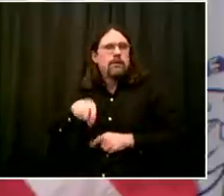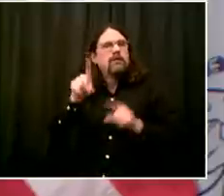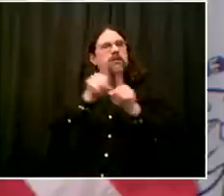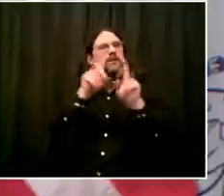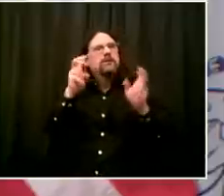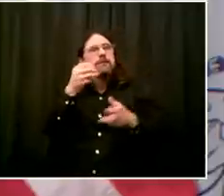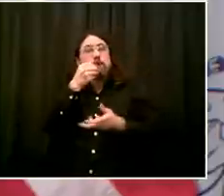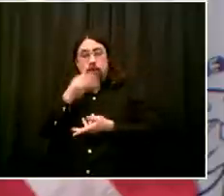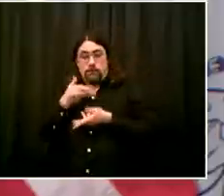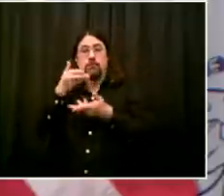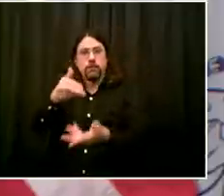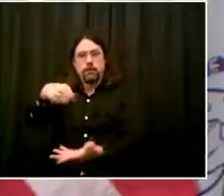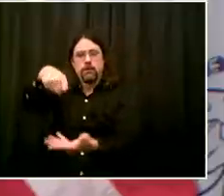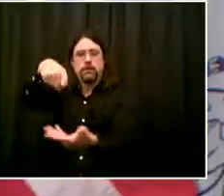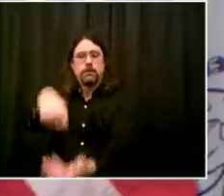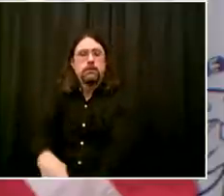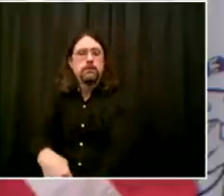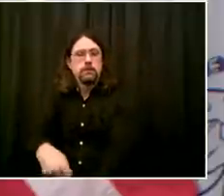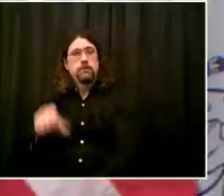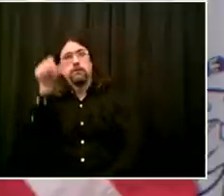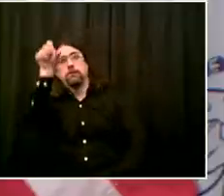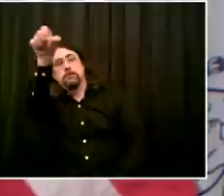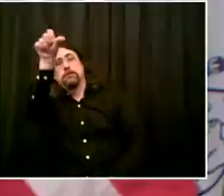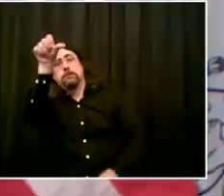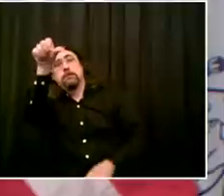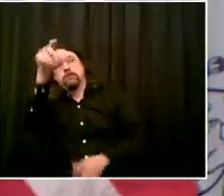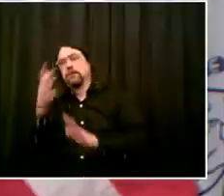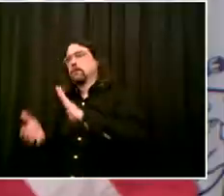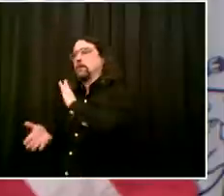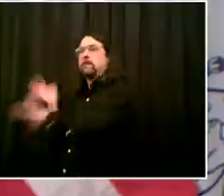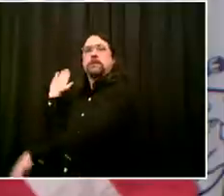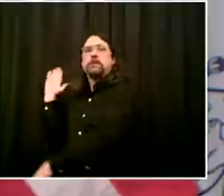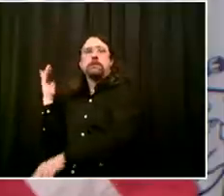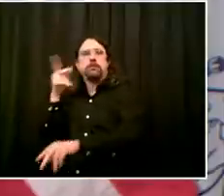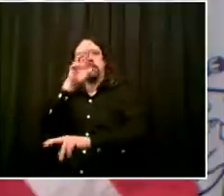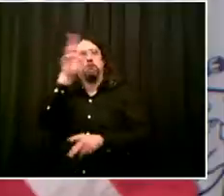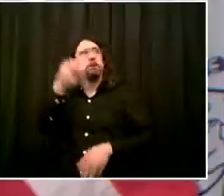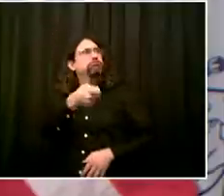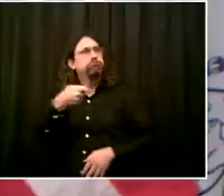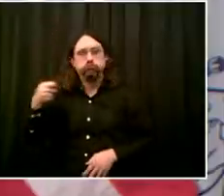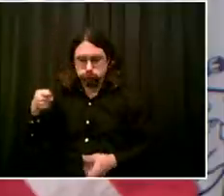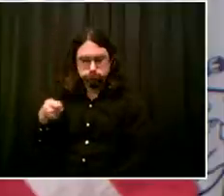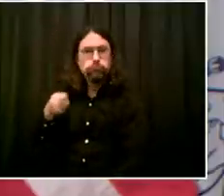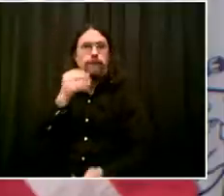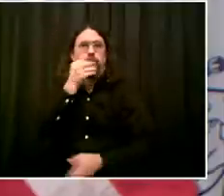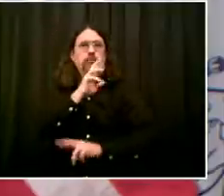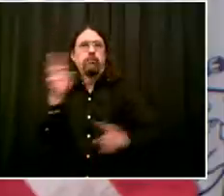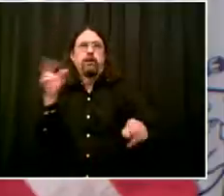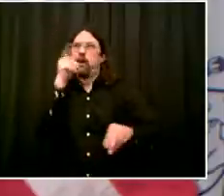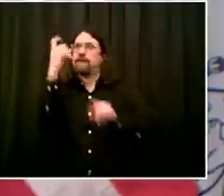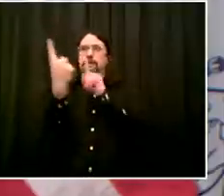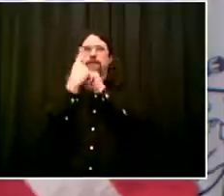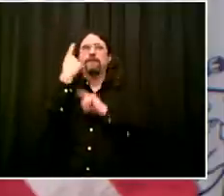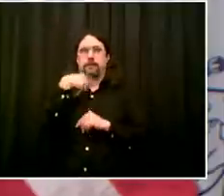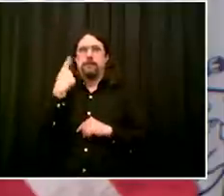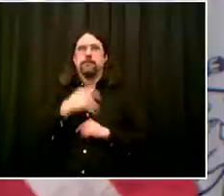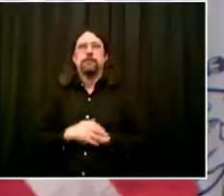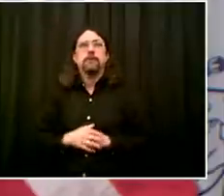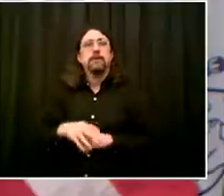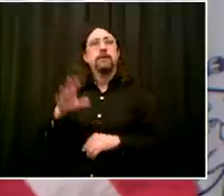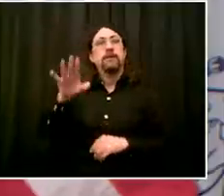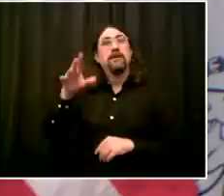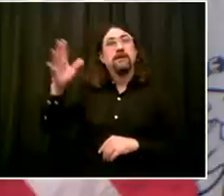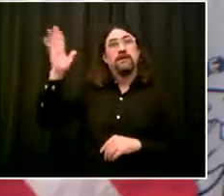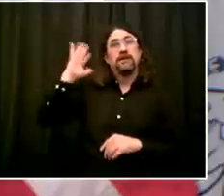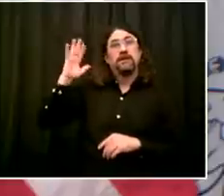estimated that approximately 20,000 seniors a week went to a senior center for a congregate meal. You know, part of that